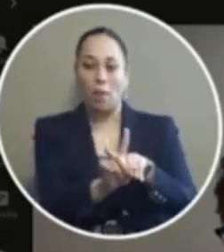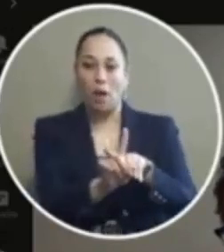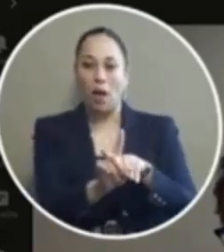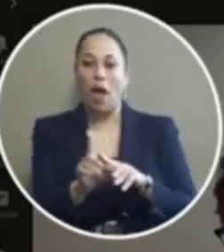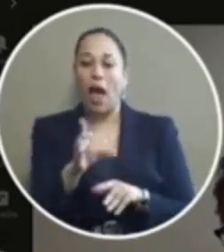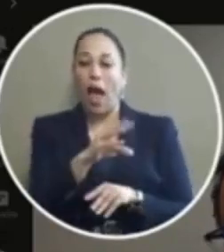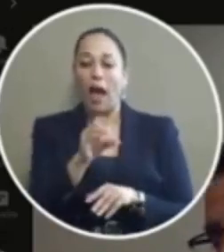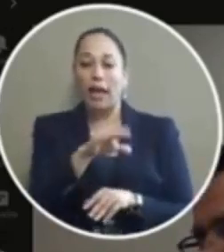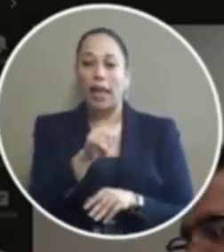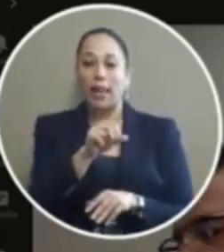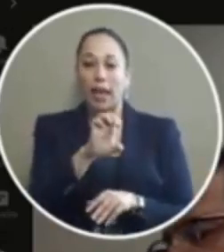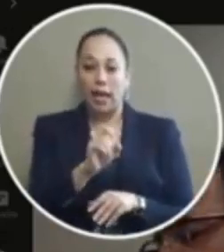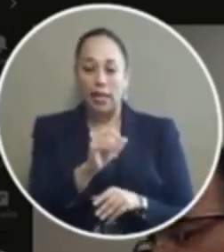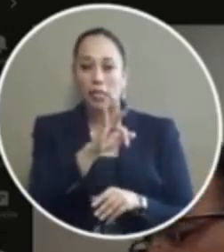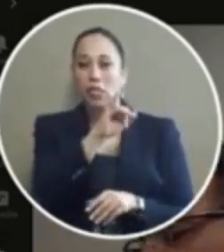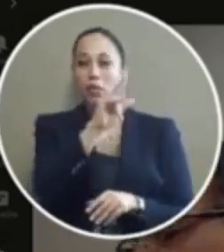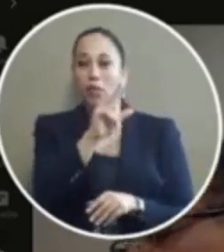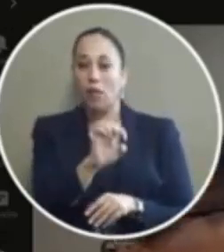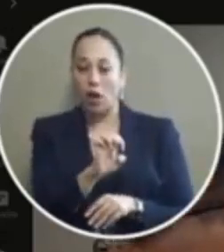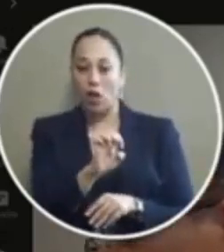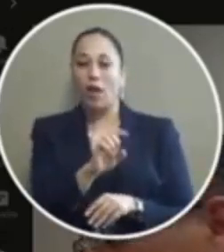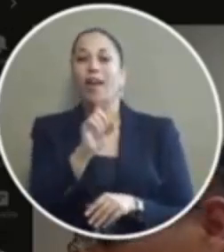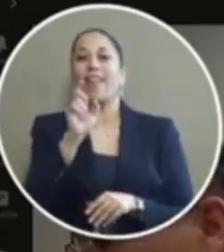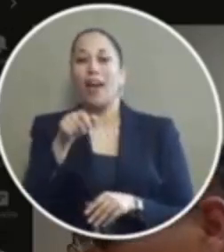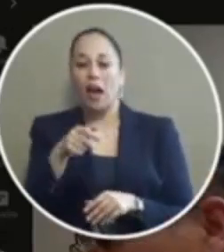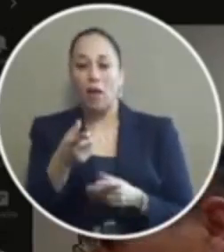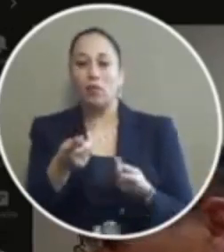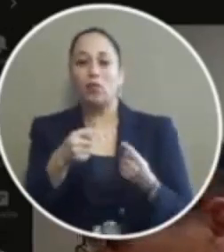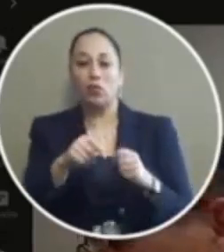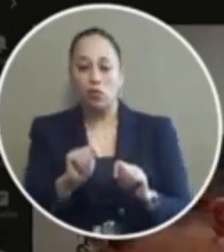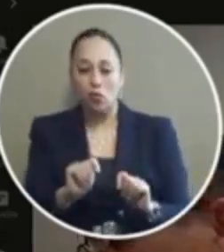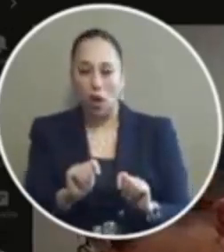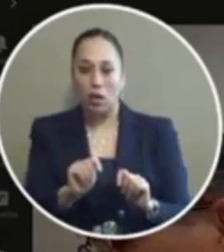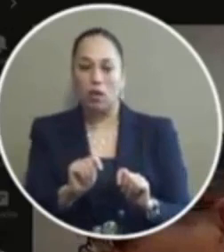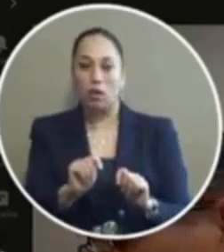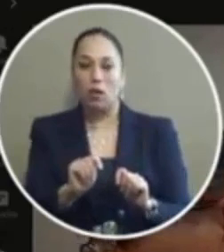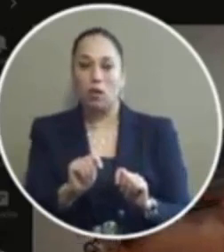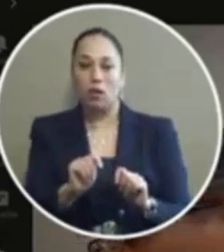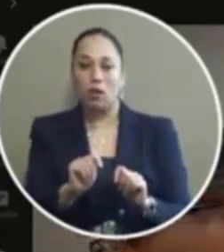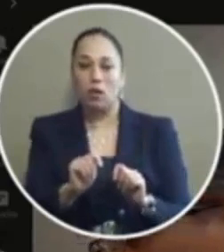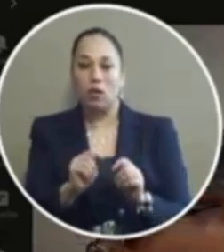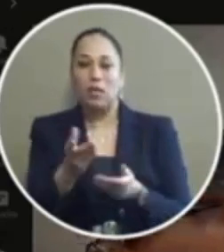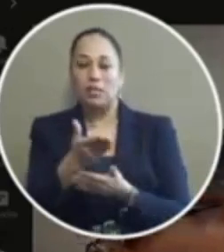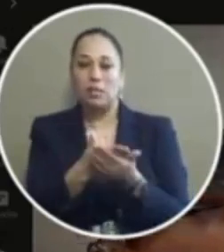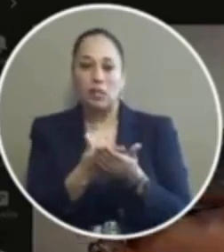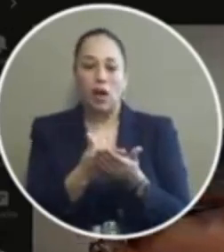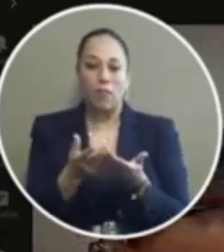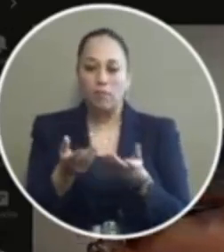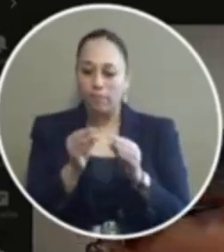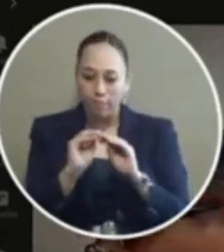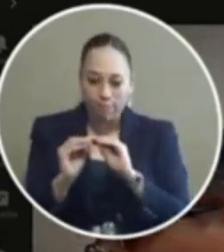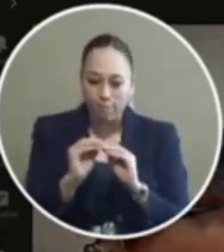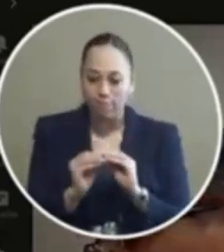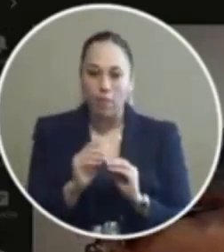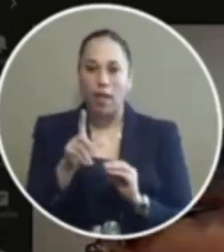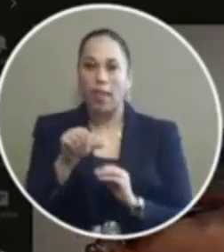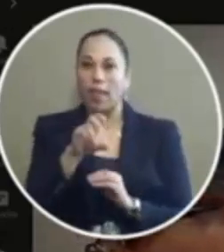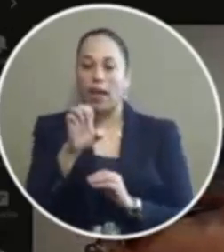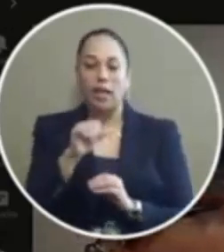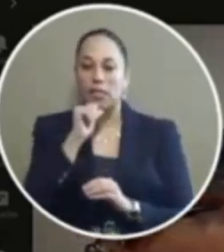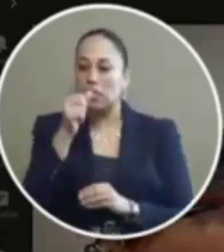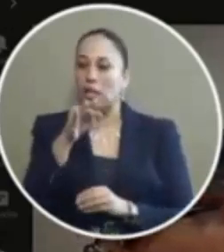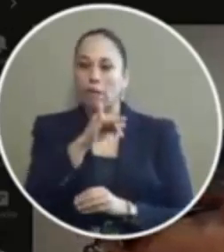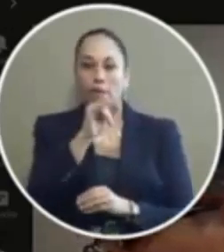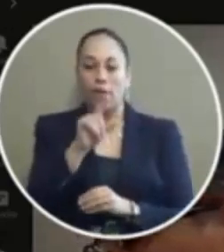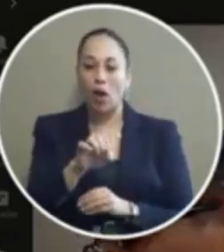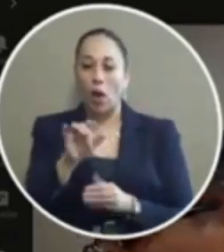and if the case has been filed then they're going to try to receive reach some kind of resolution if the case hasn't been filed